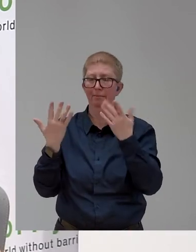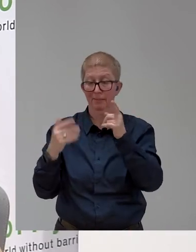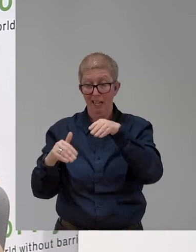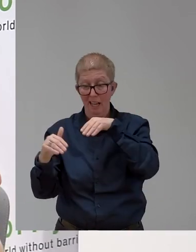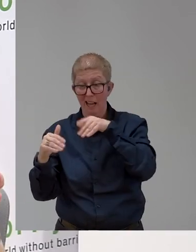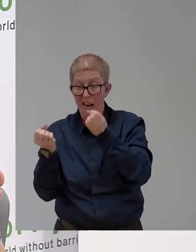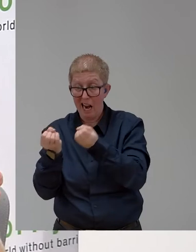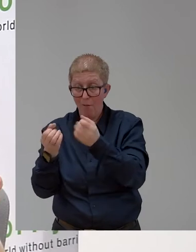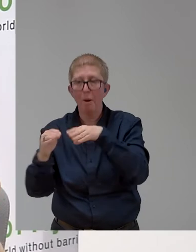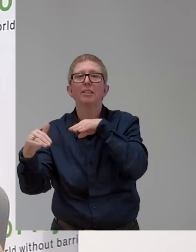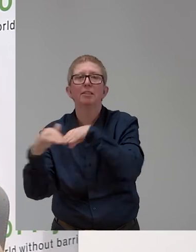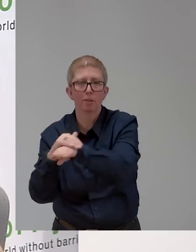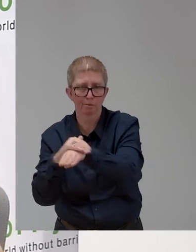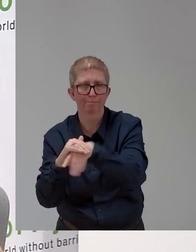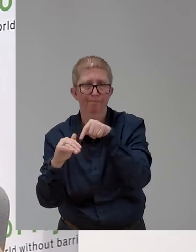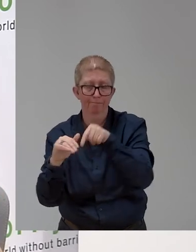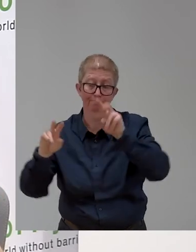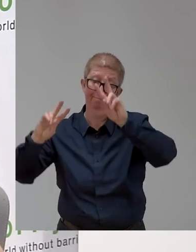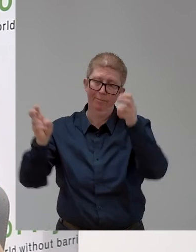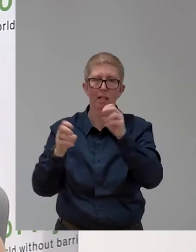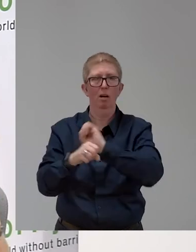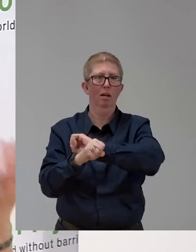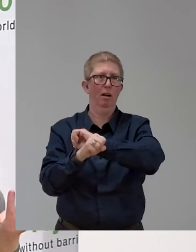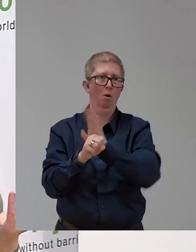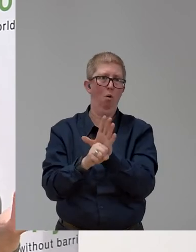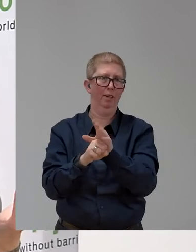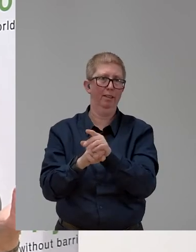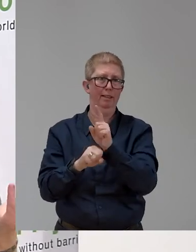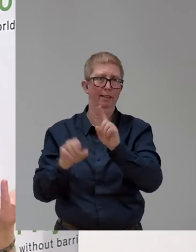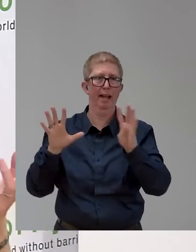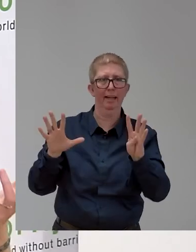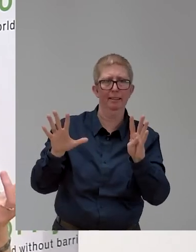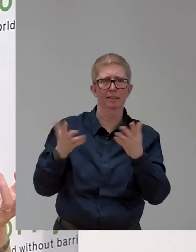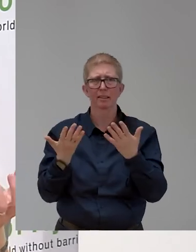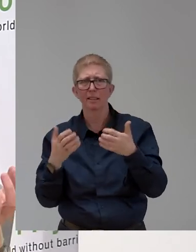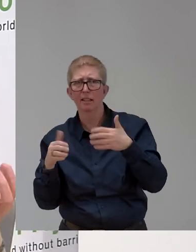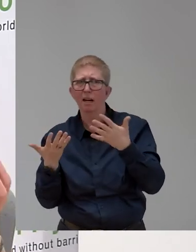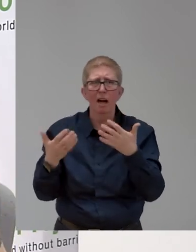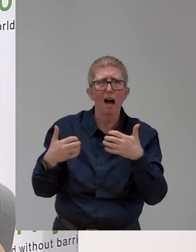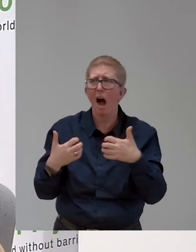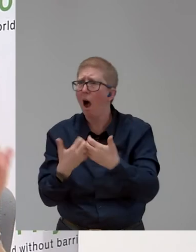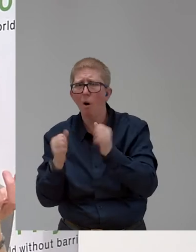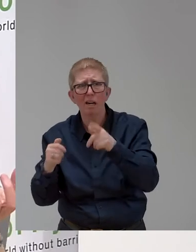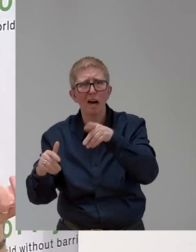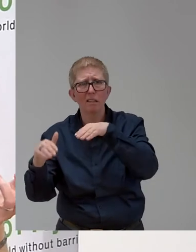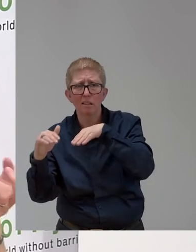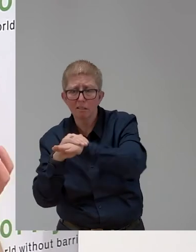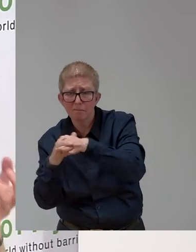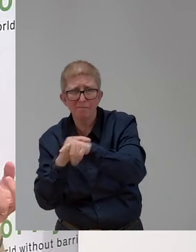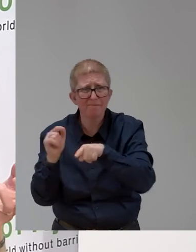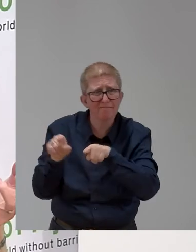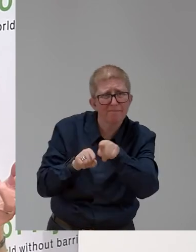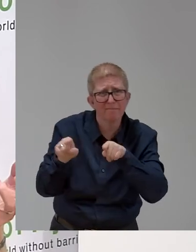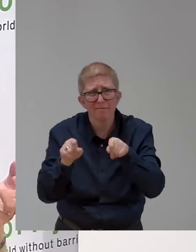about measures that have been taken, sort of where have people access to support. And also now they have